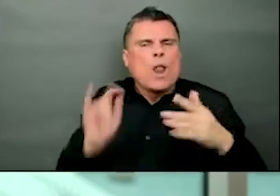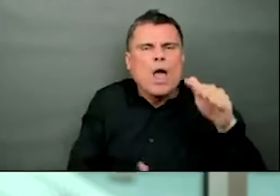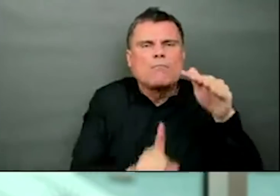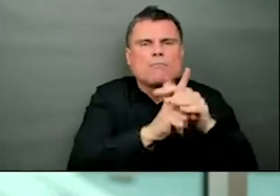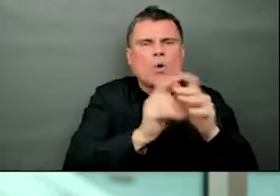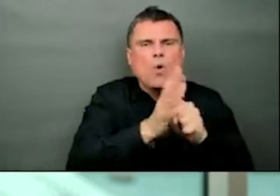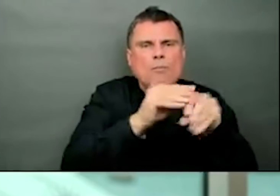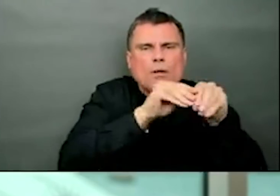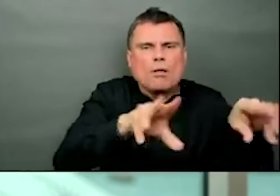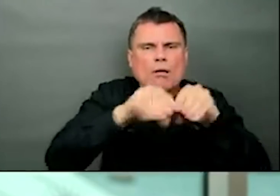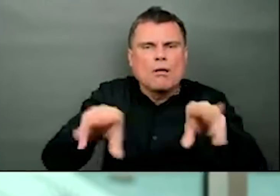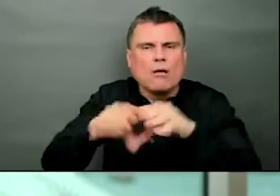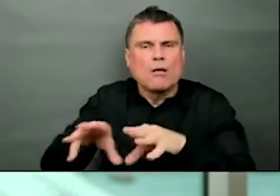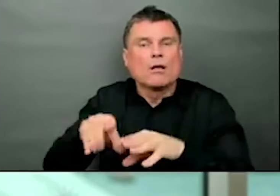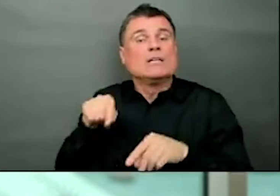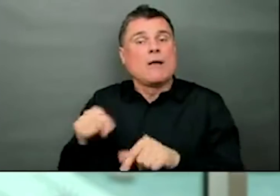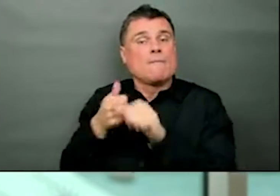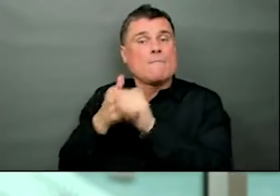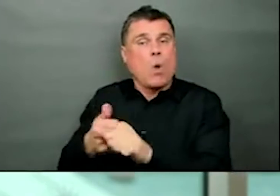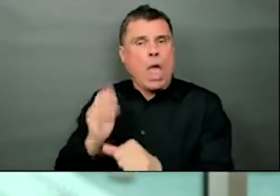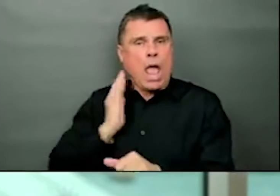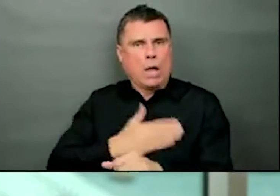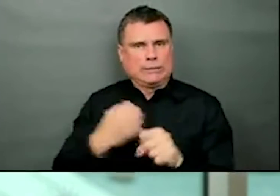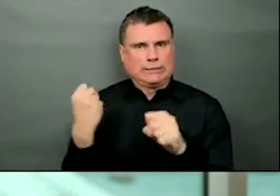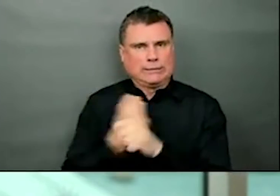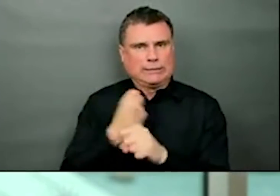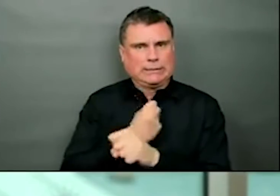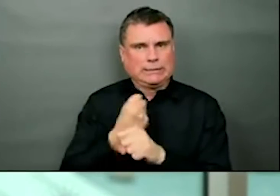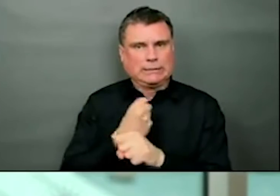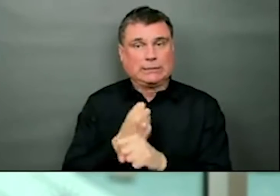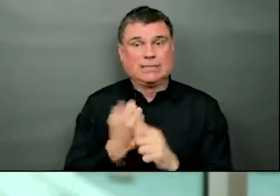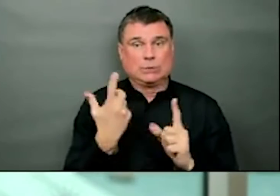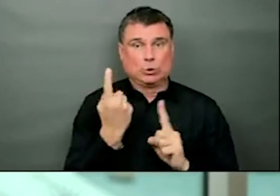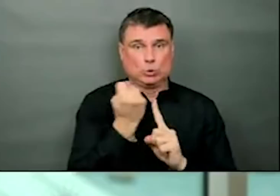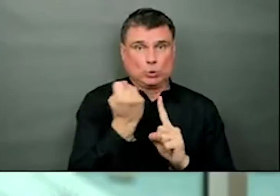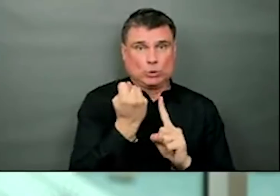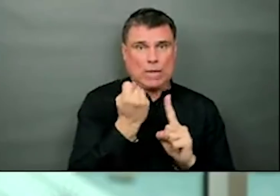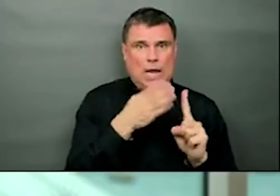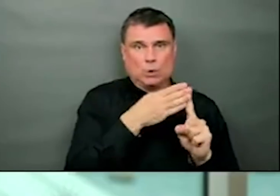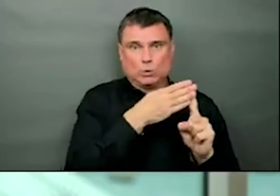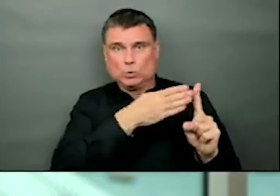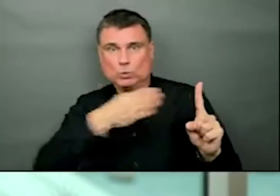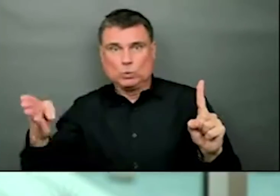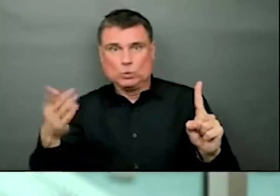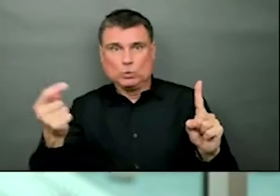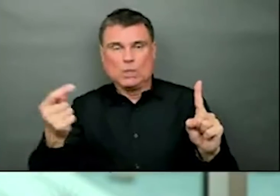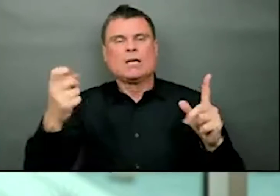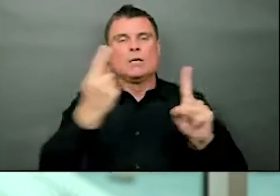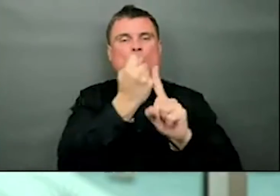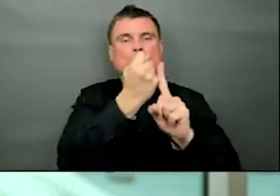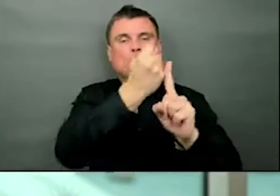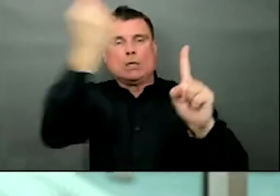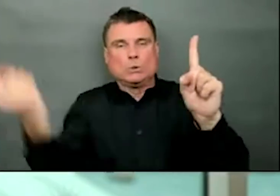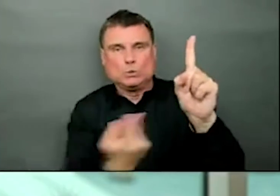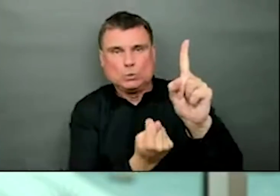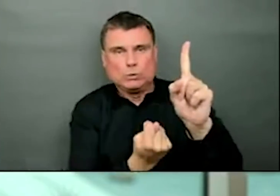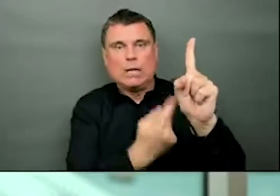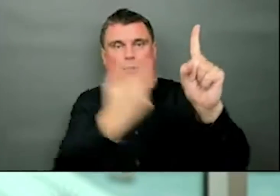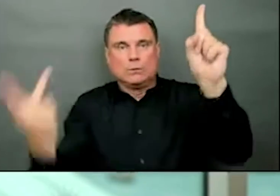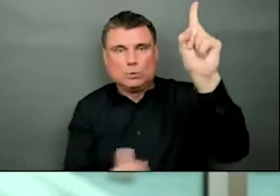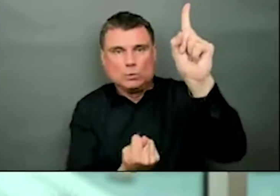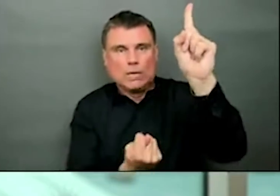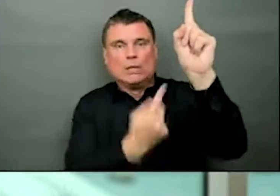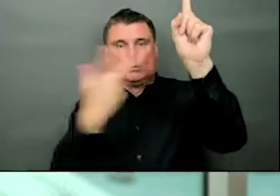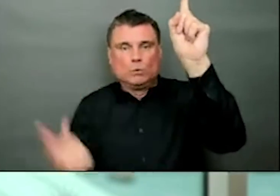numbers Tuesday to Tuesday, as you will see in the report and therefore there was one care home outbreak in the interior